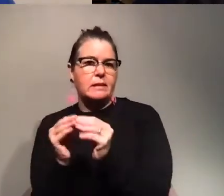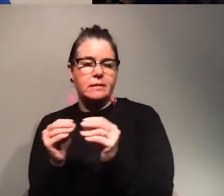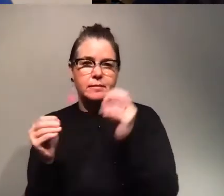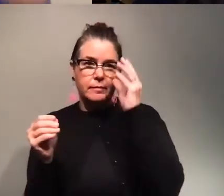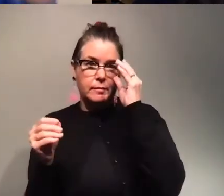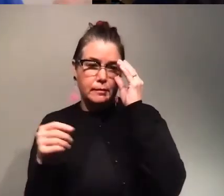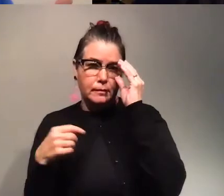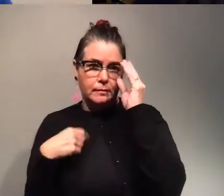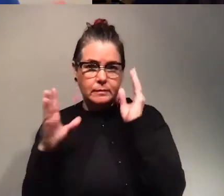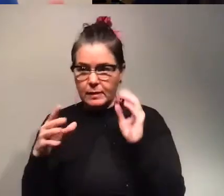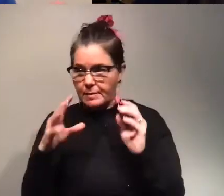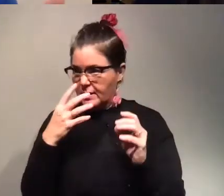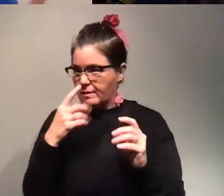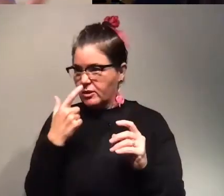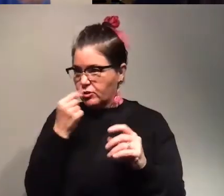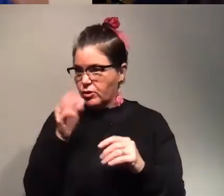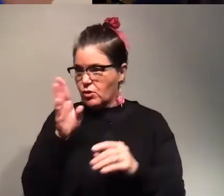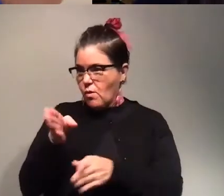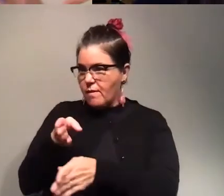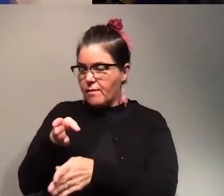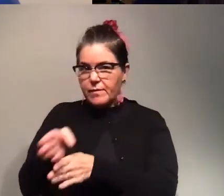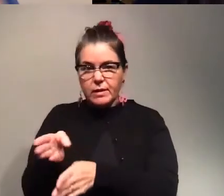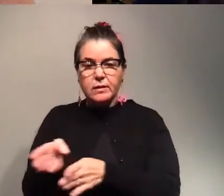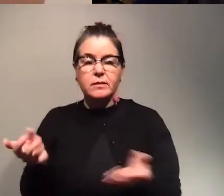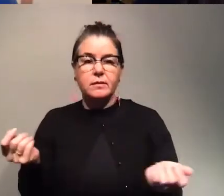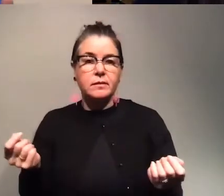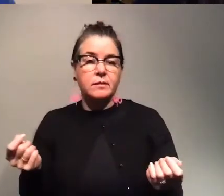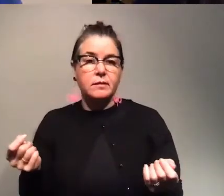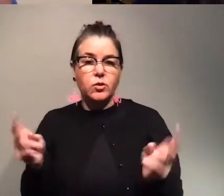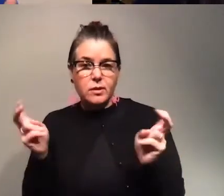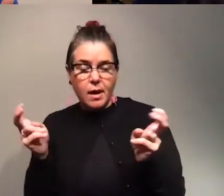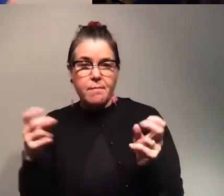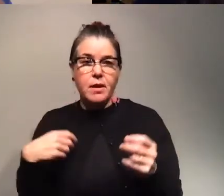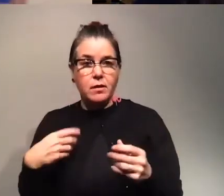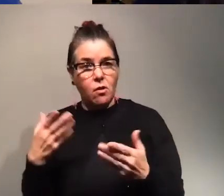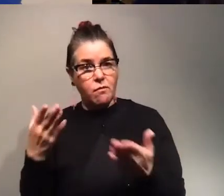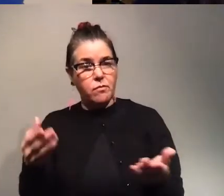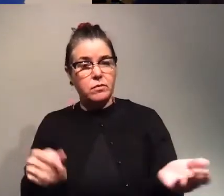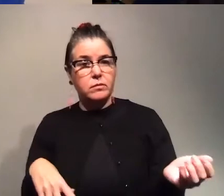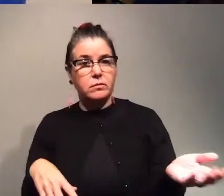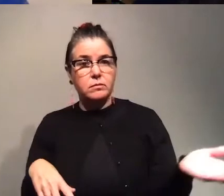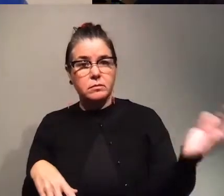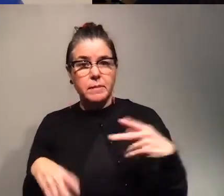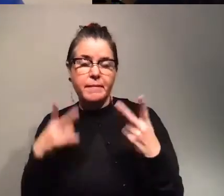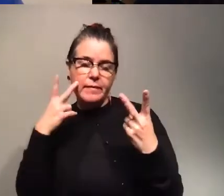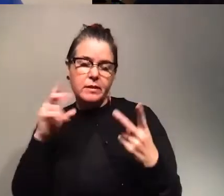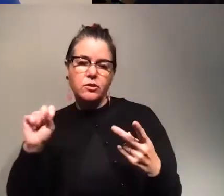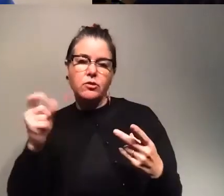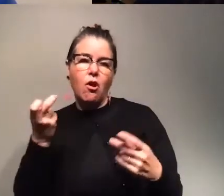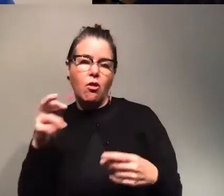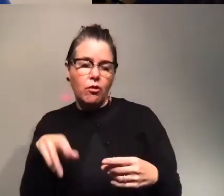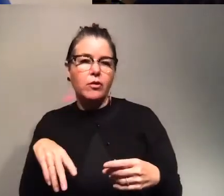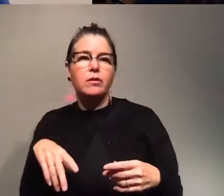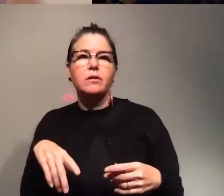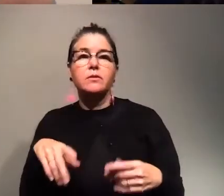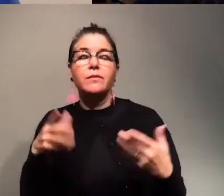much say I'm interested in your topic. And he offered me to come first as a visiting scholar. And then after I